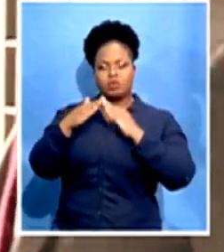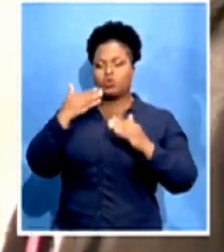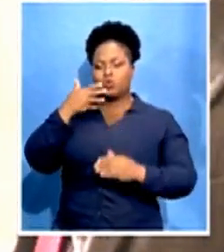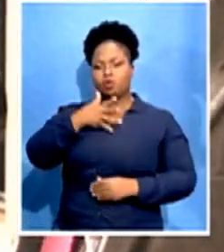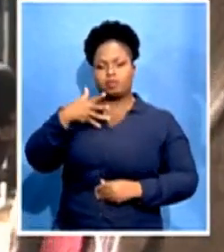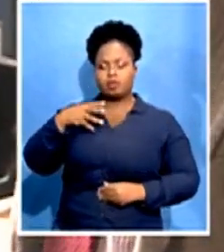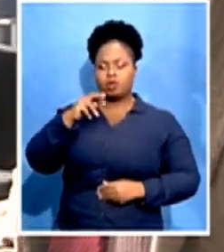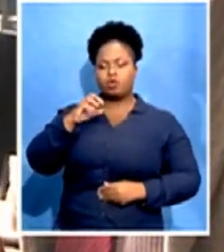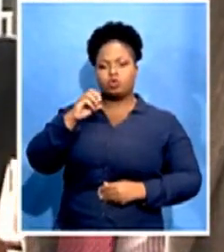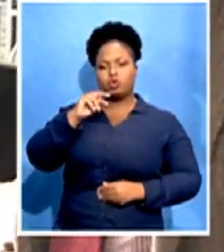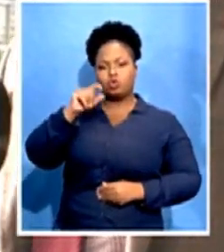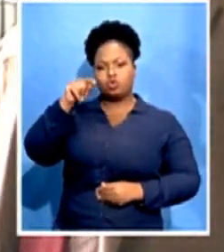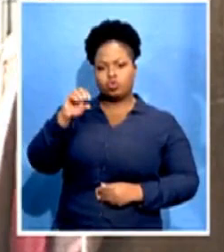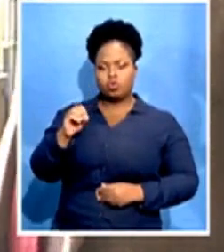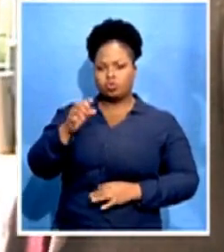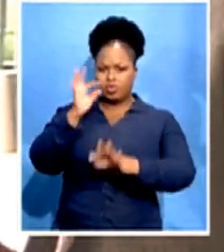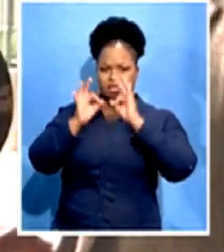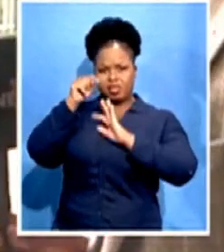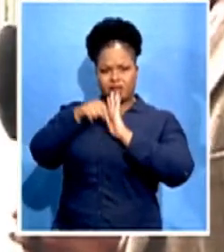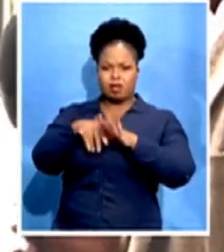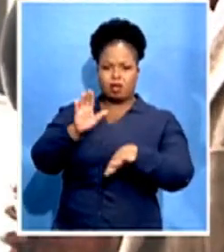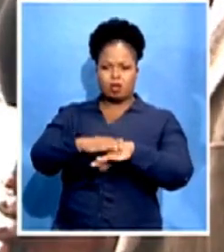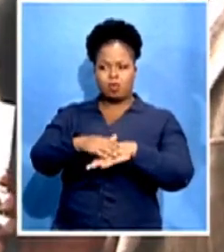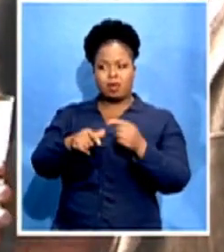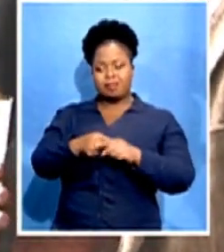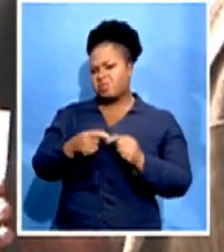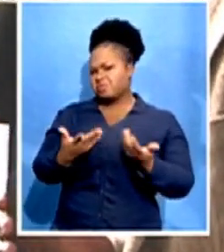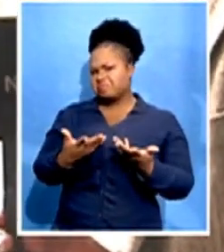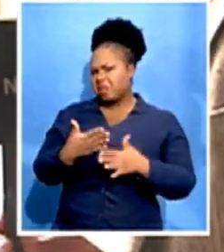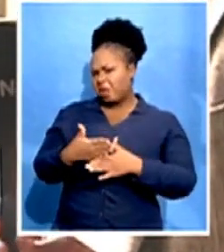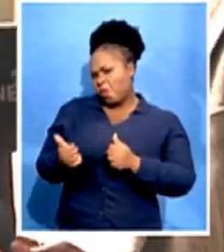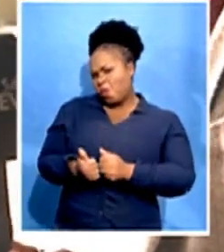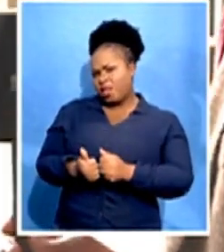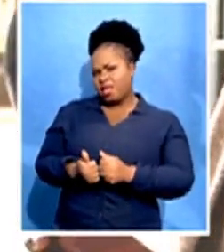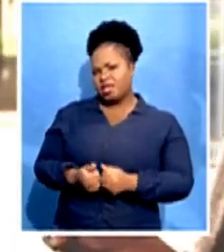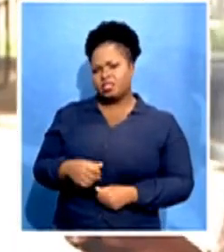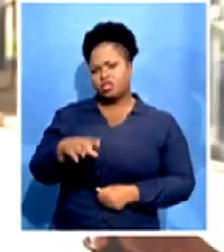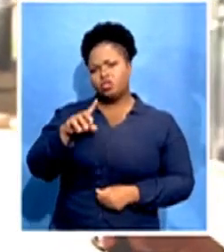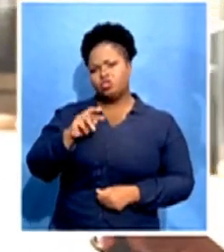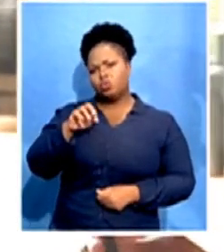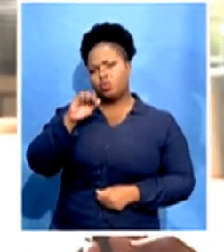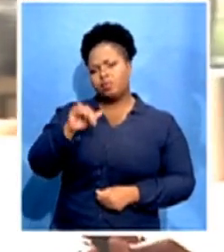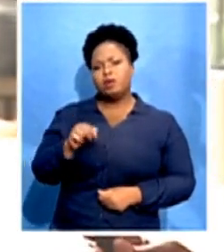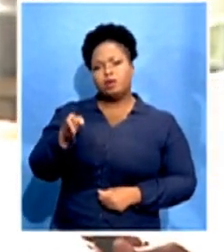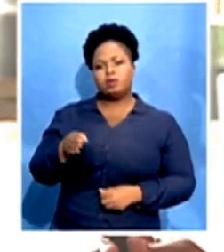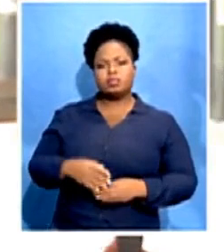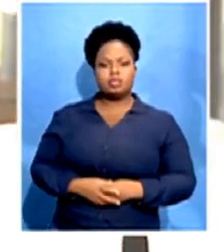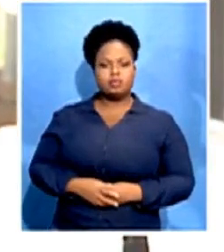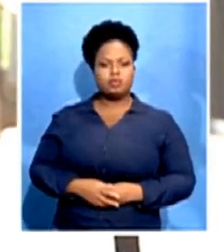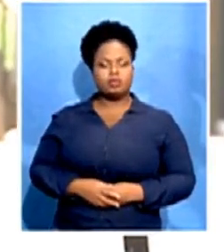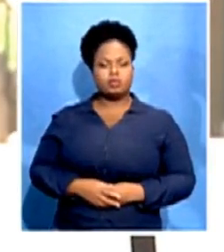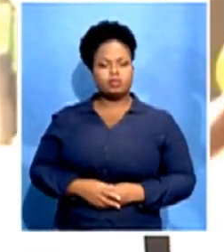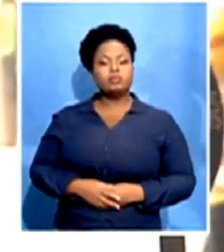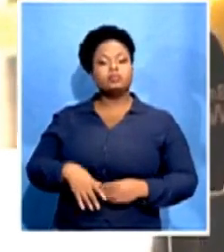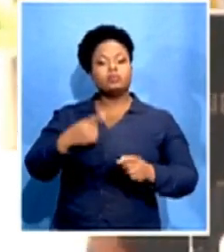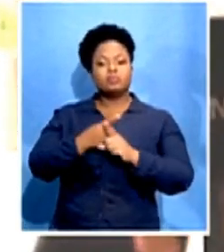a bit further on the type of colleague that Mtogo Sisi was. Thank you so much for your time, Mrs. Nonto. If you can just tell us a bit more about Mtogo